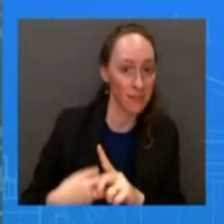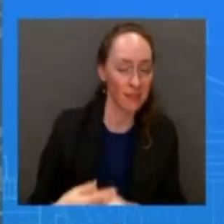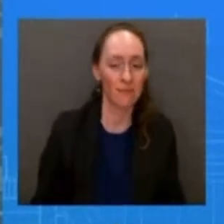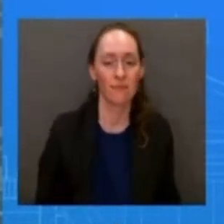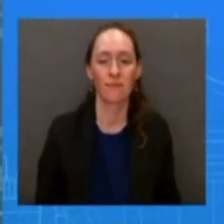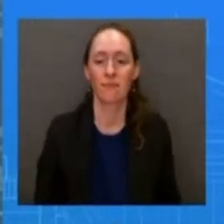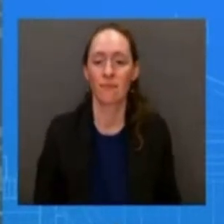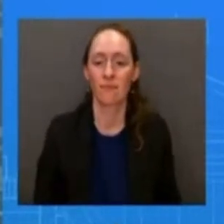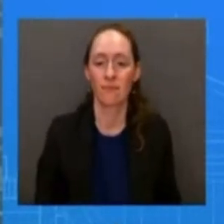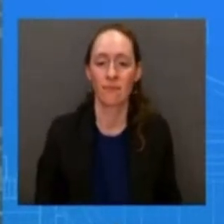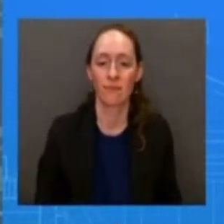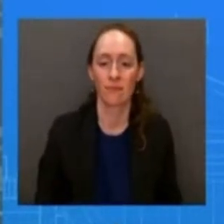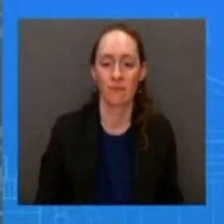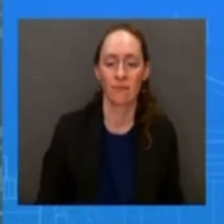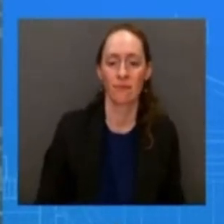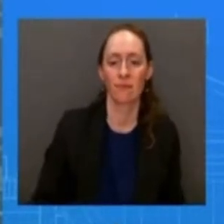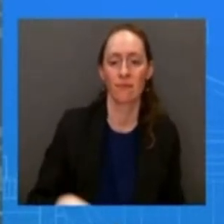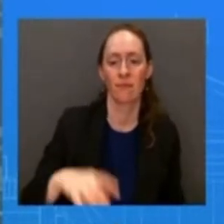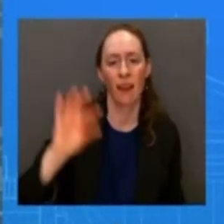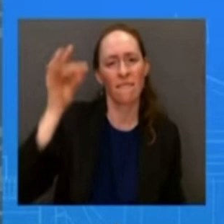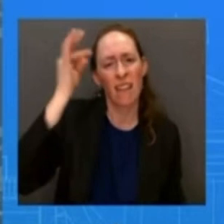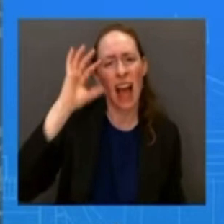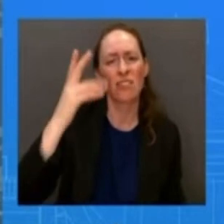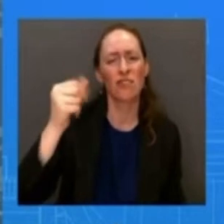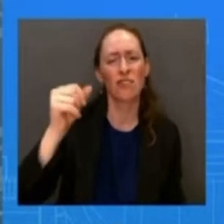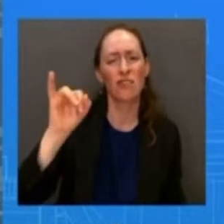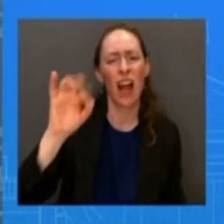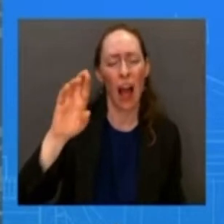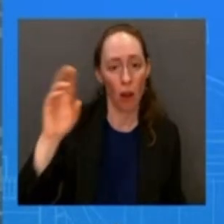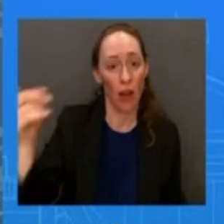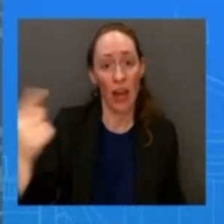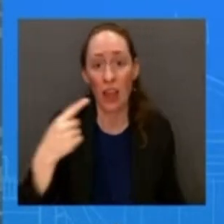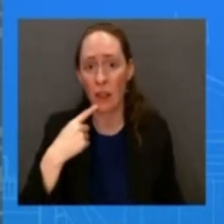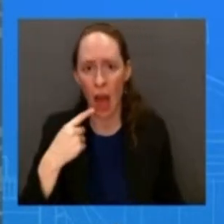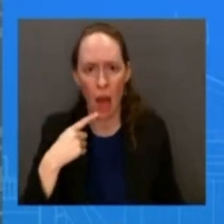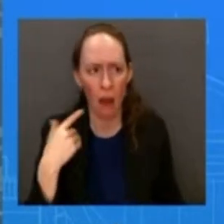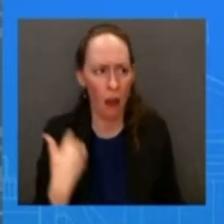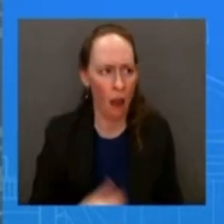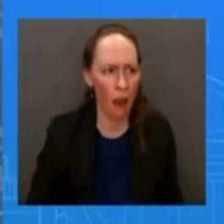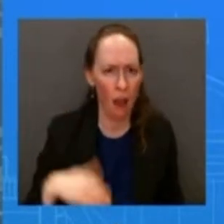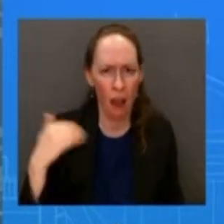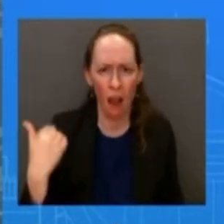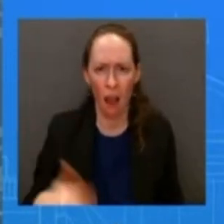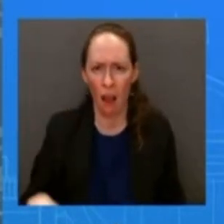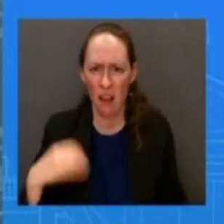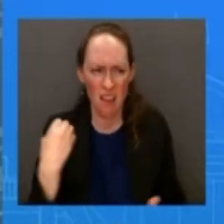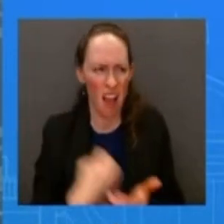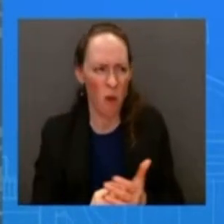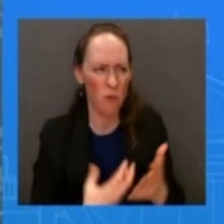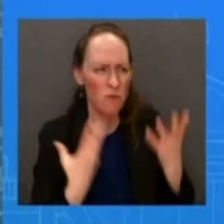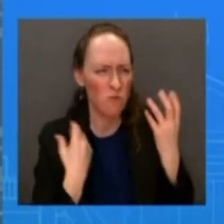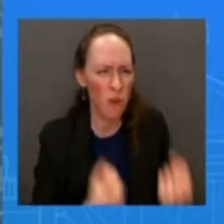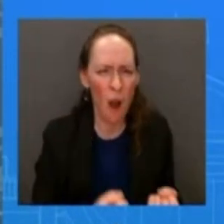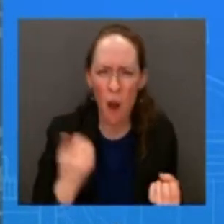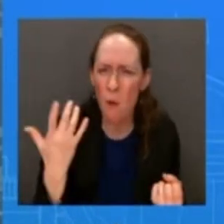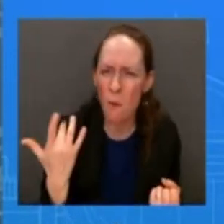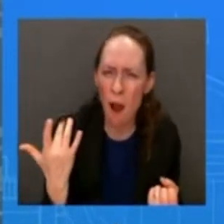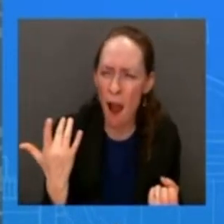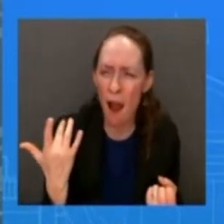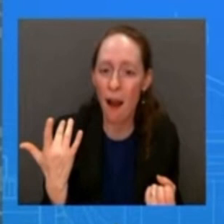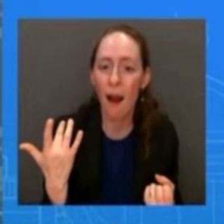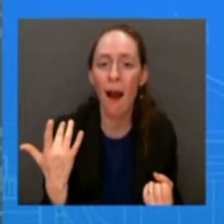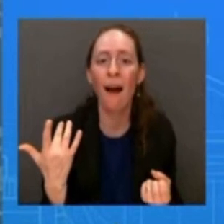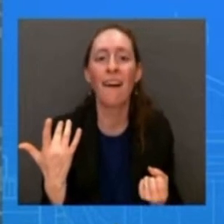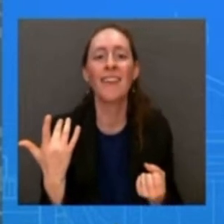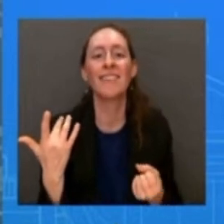important uh piece to note look there's still more work to do you hear us say that often and uh and uh and there's more work to